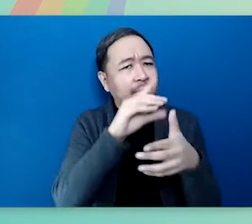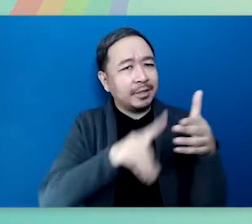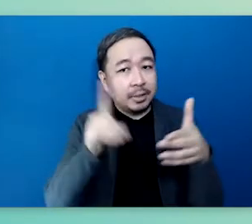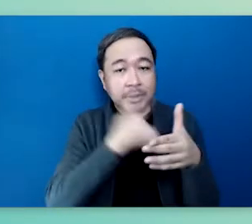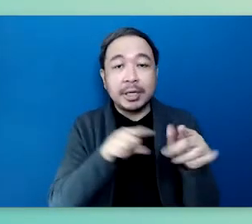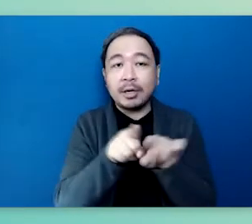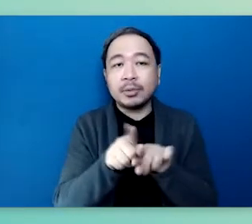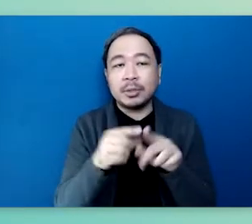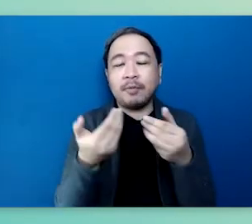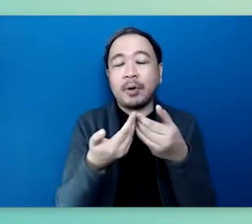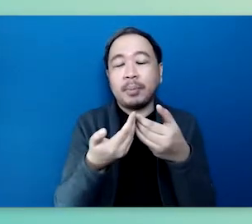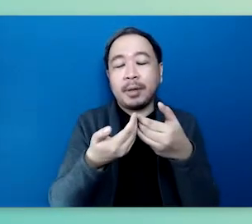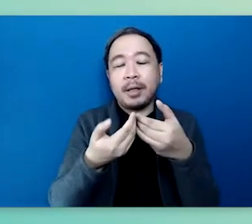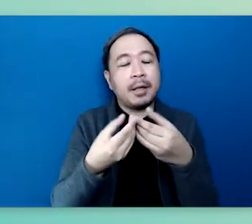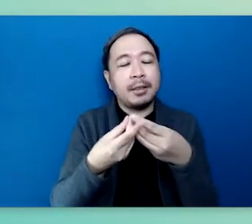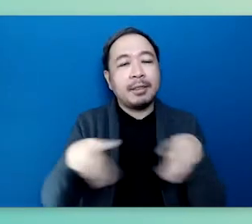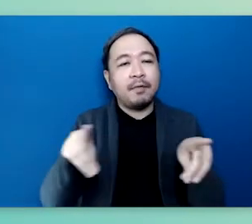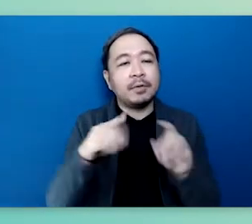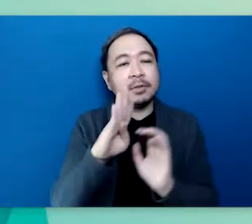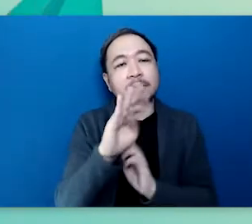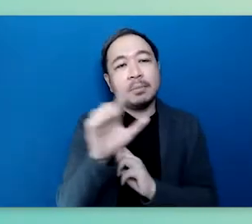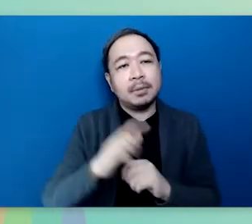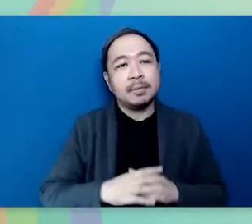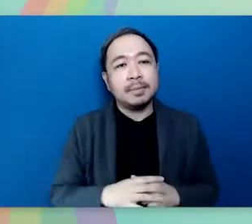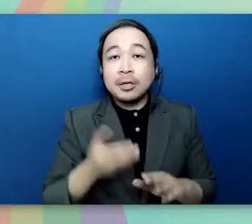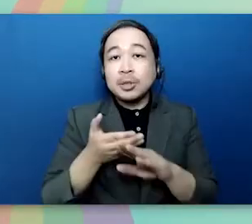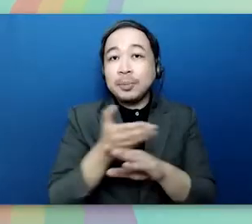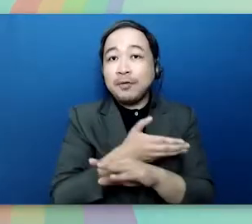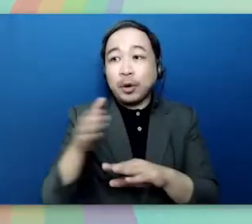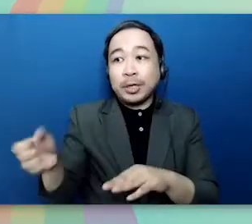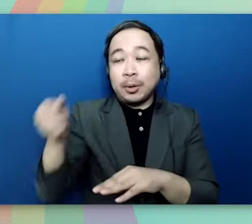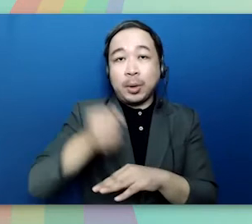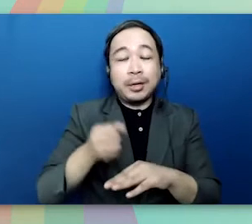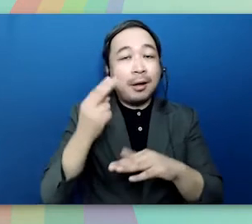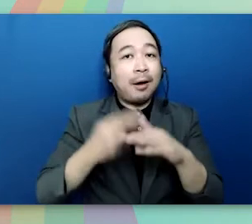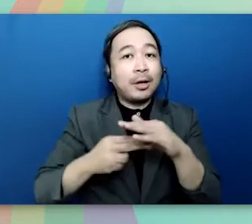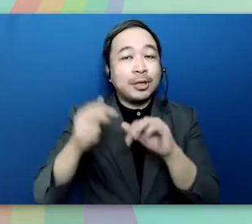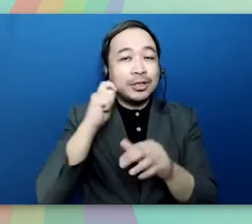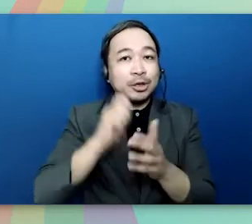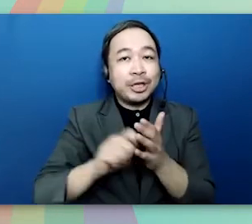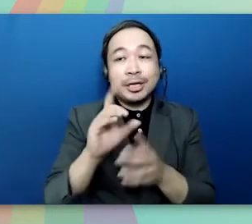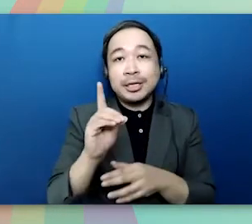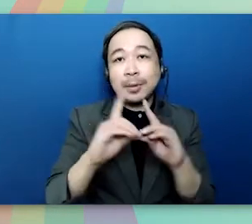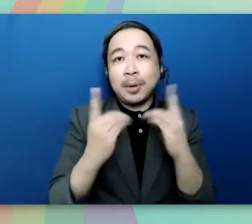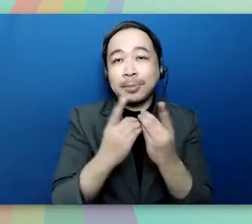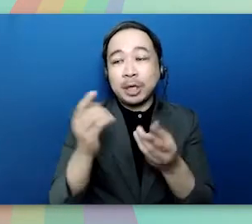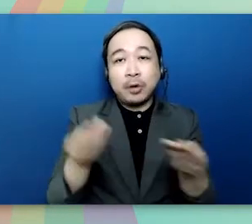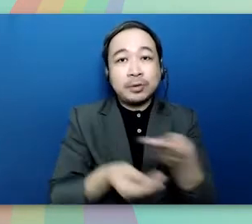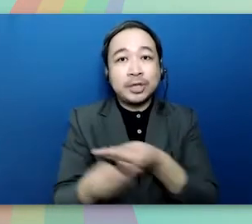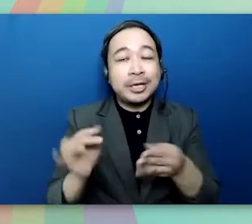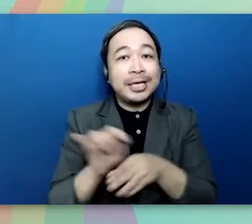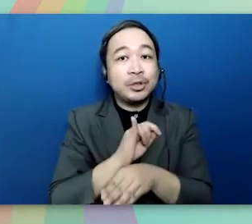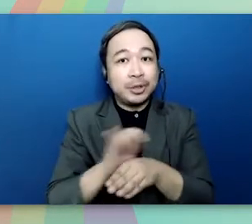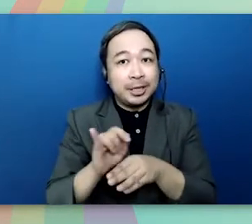discrimination as well as the divorce bill prior to her appointment as undersecretary of the department of trade and